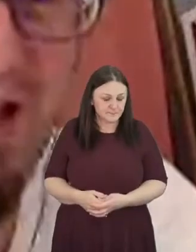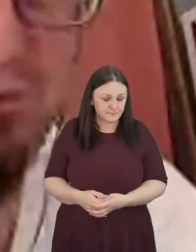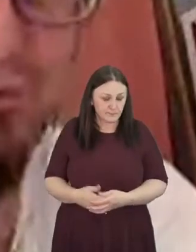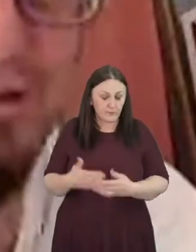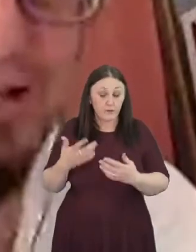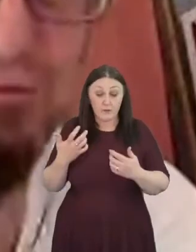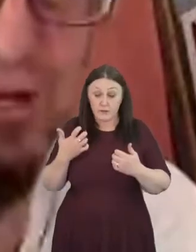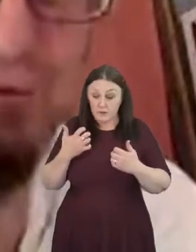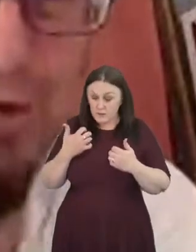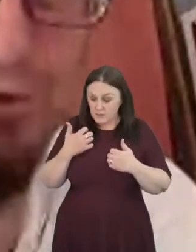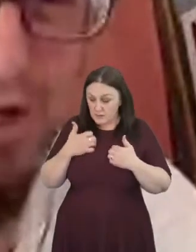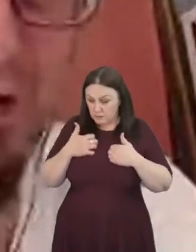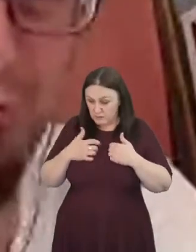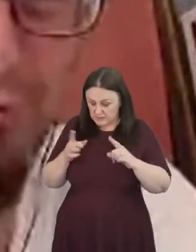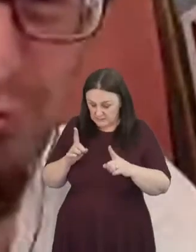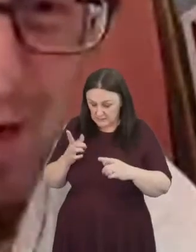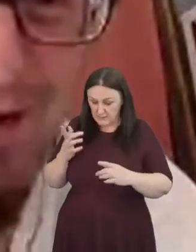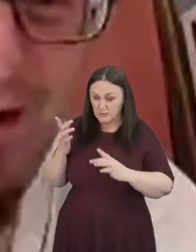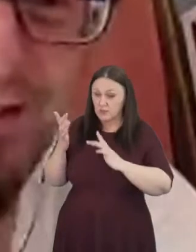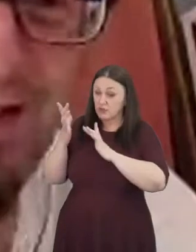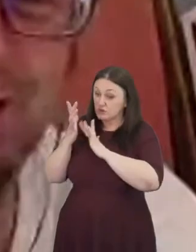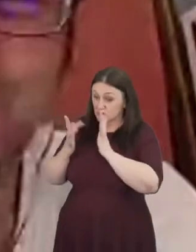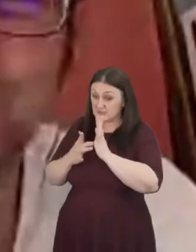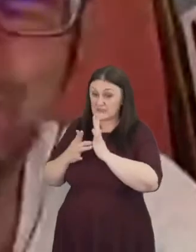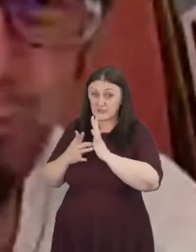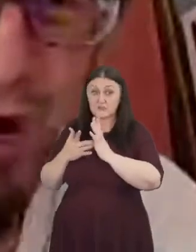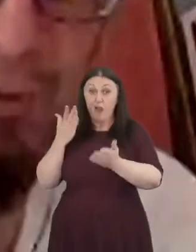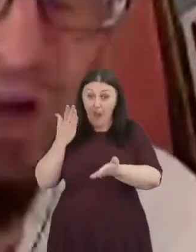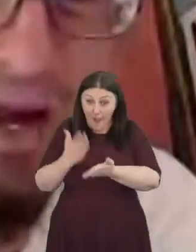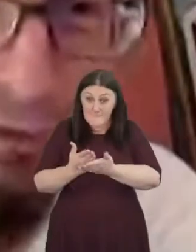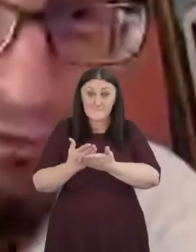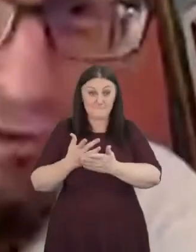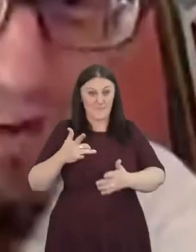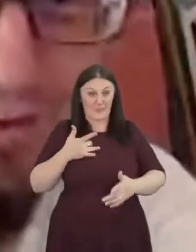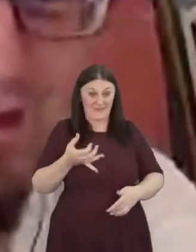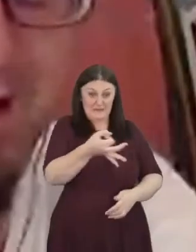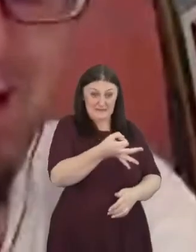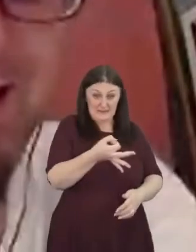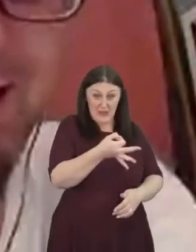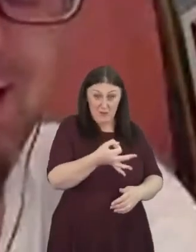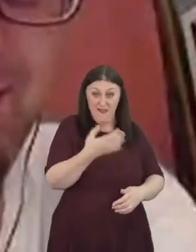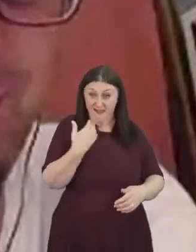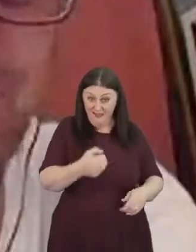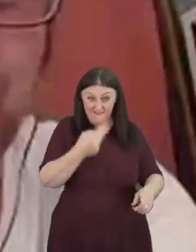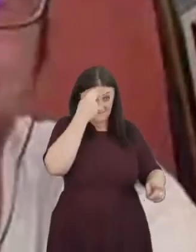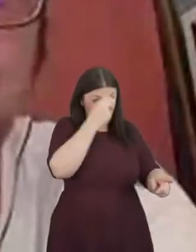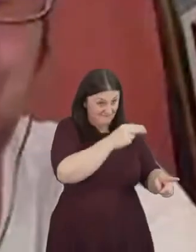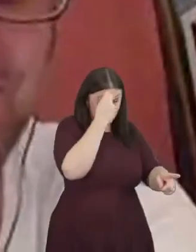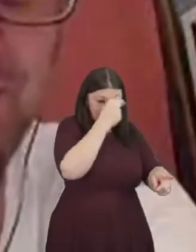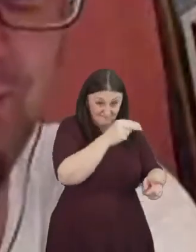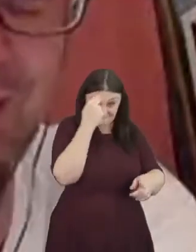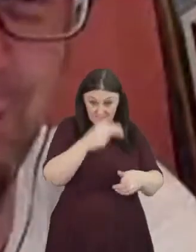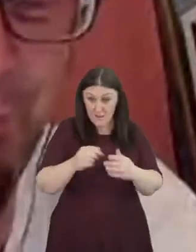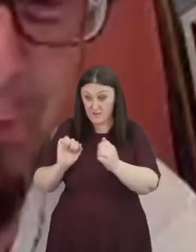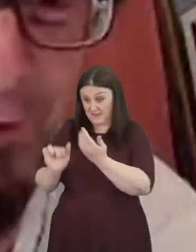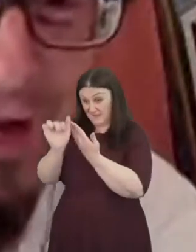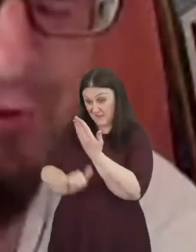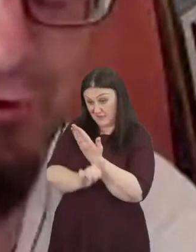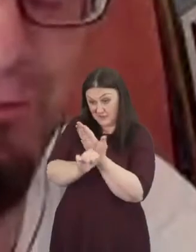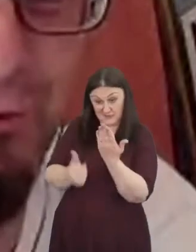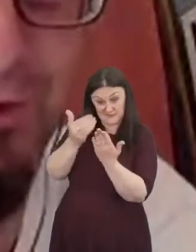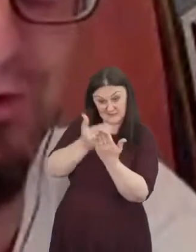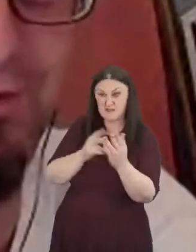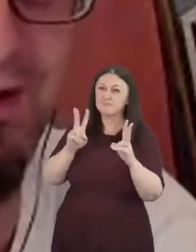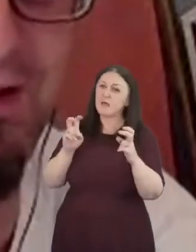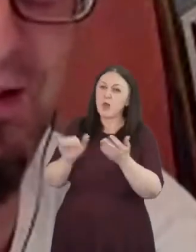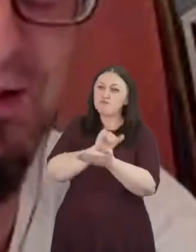jesus actually lived in real towns right like that there's proper nouns in in in in the gospel as i like to say and those proper